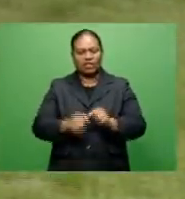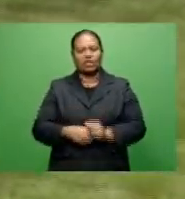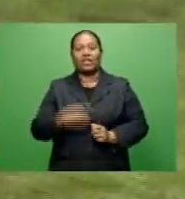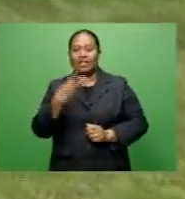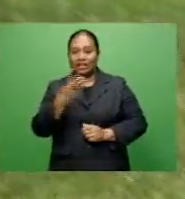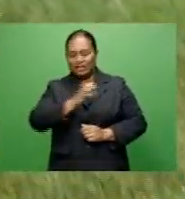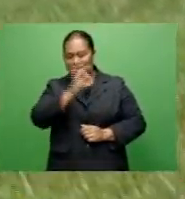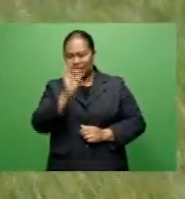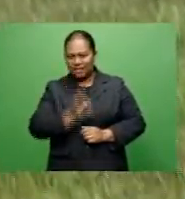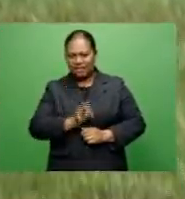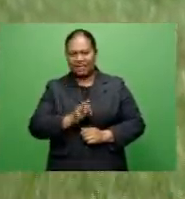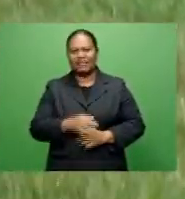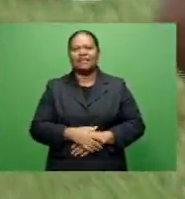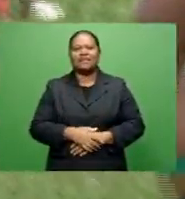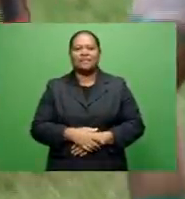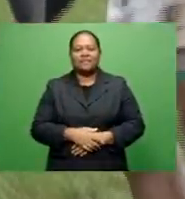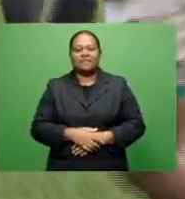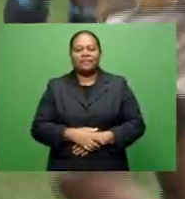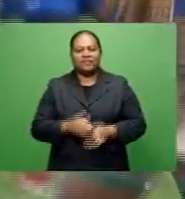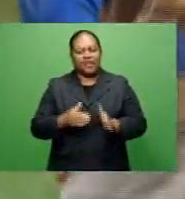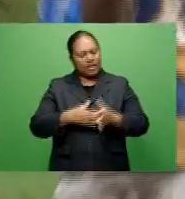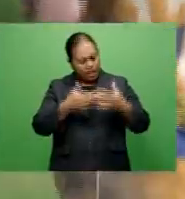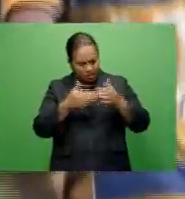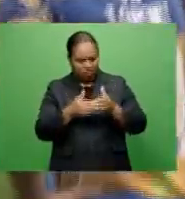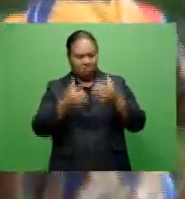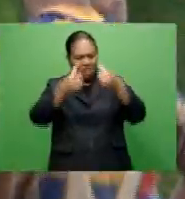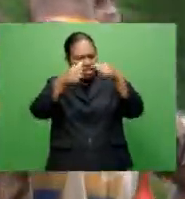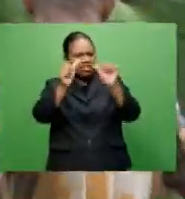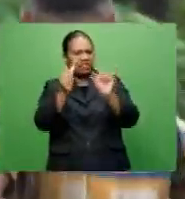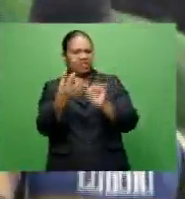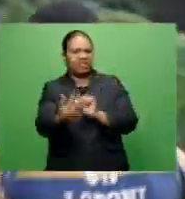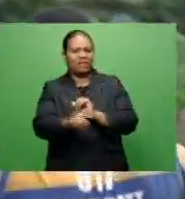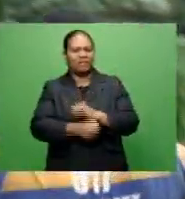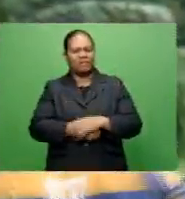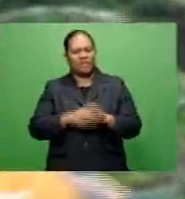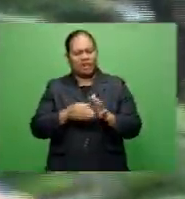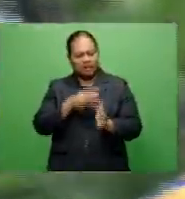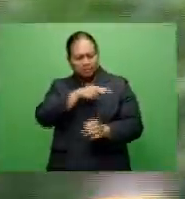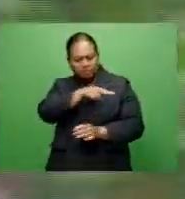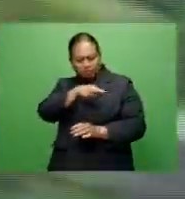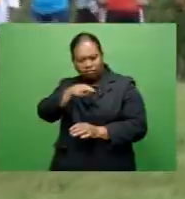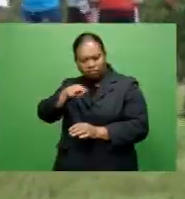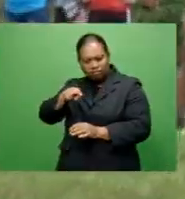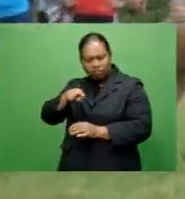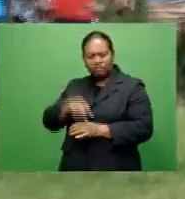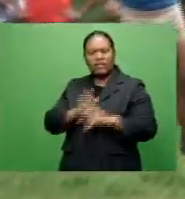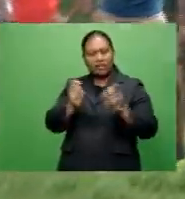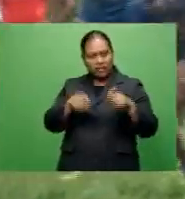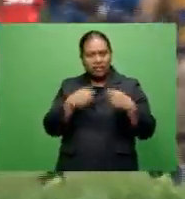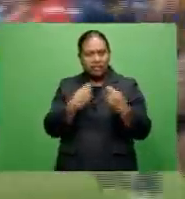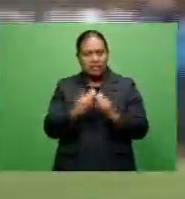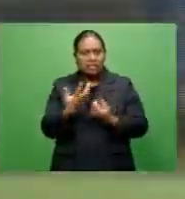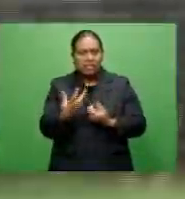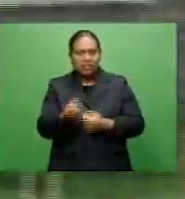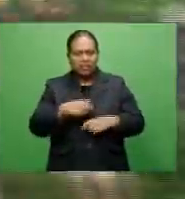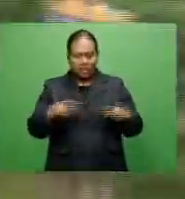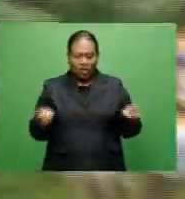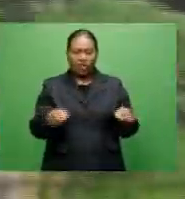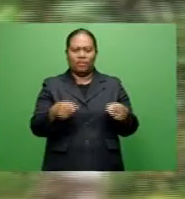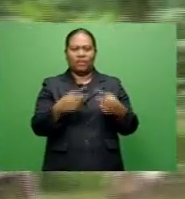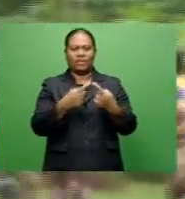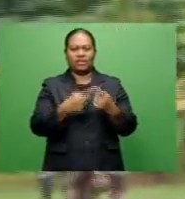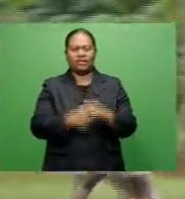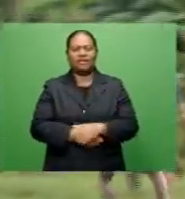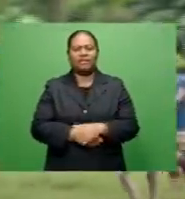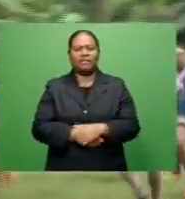% and we managed to achieve that. And by looking at the number of teams, as the competition has been